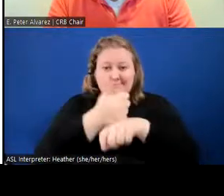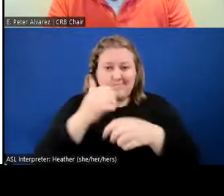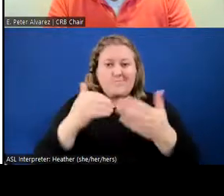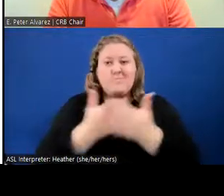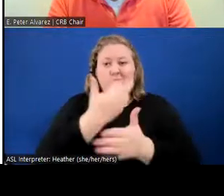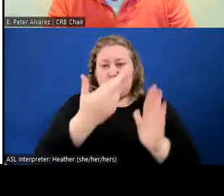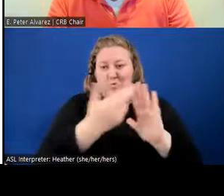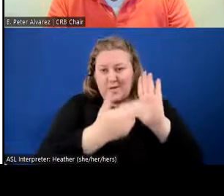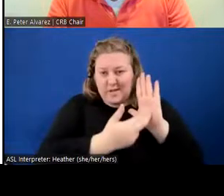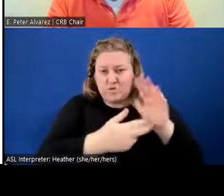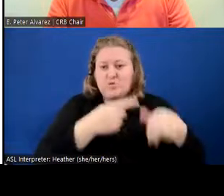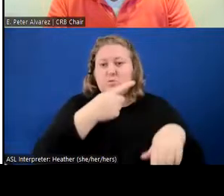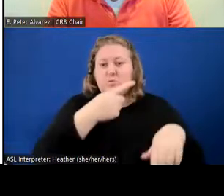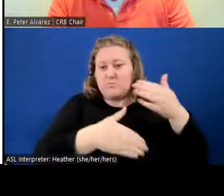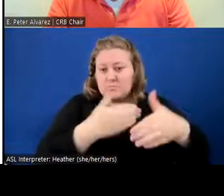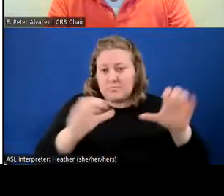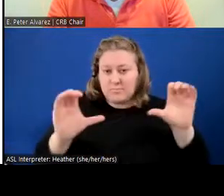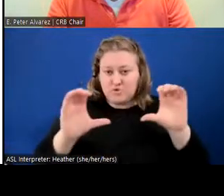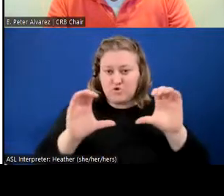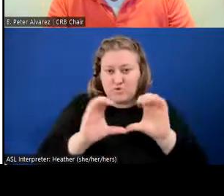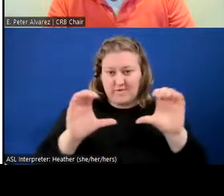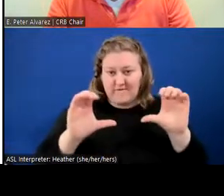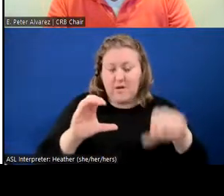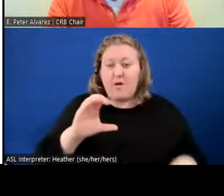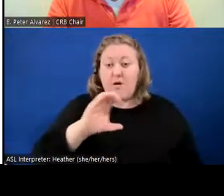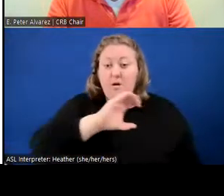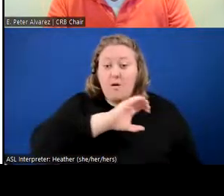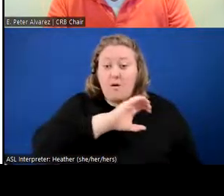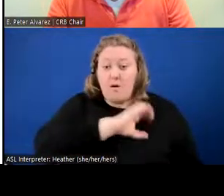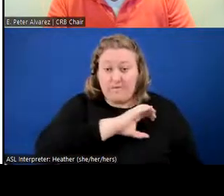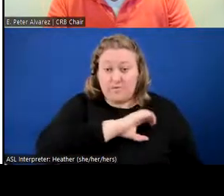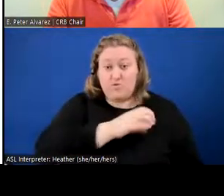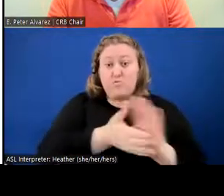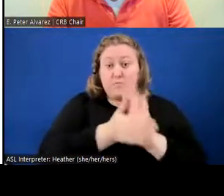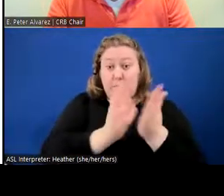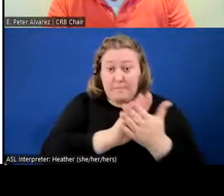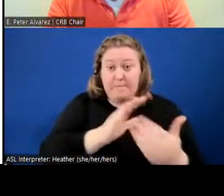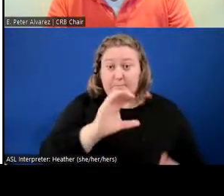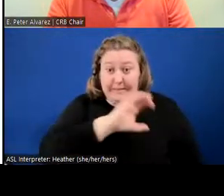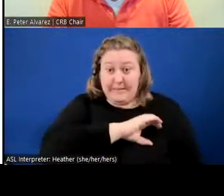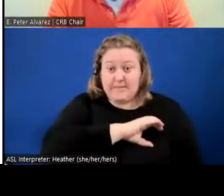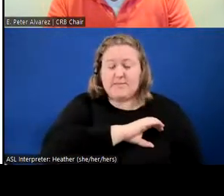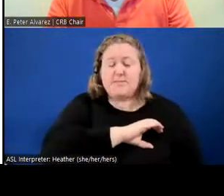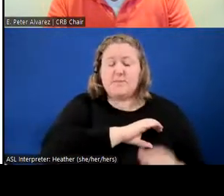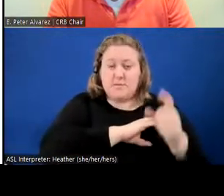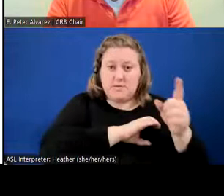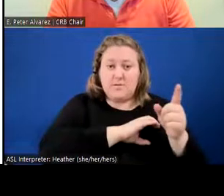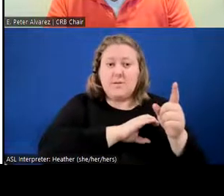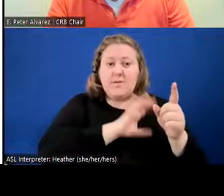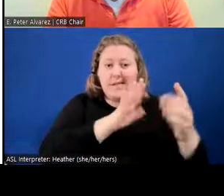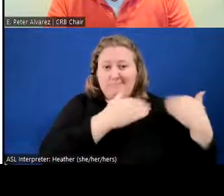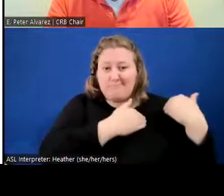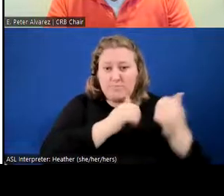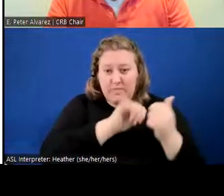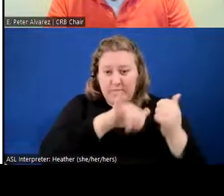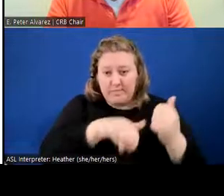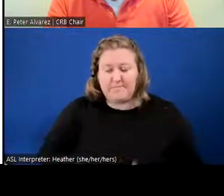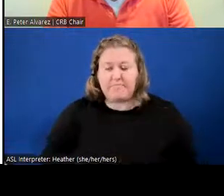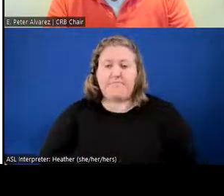are doing a certification. They certify officers to be police officers. So beginning